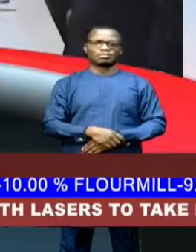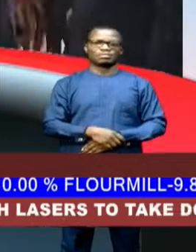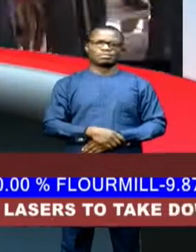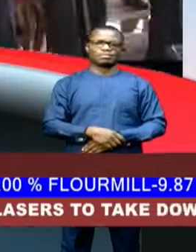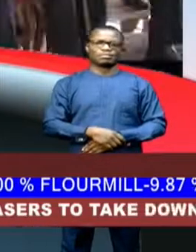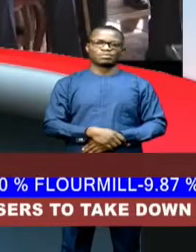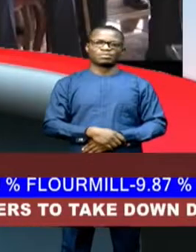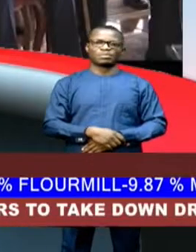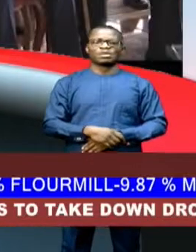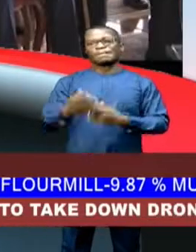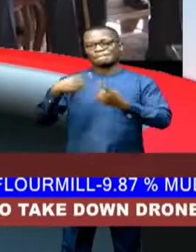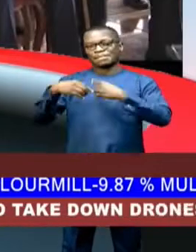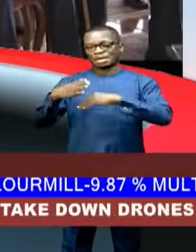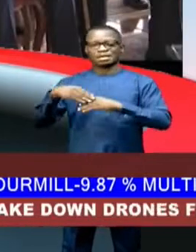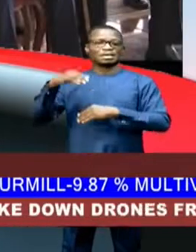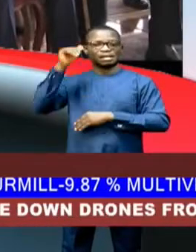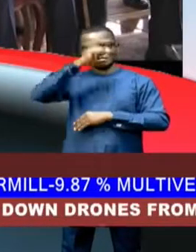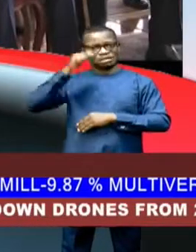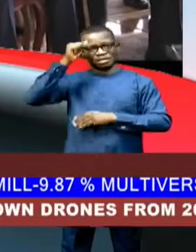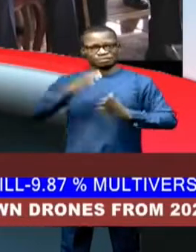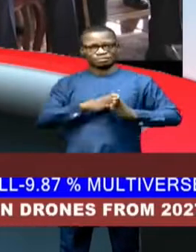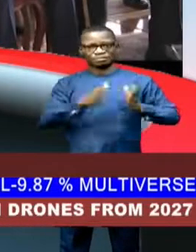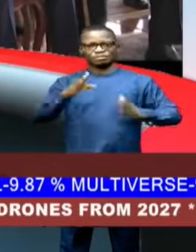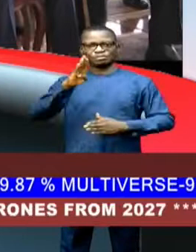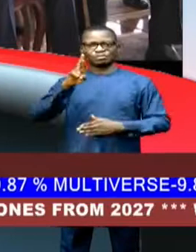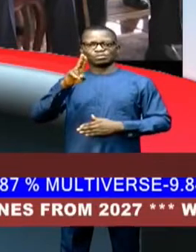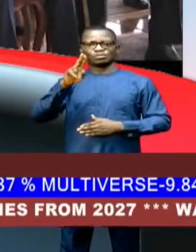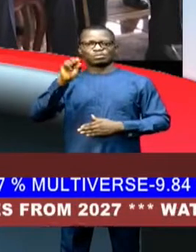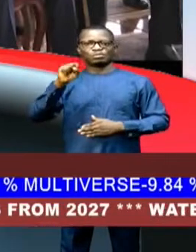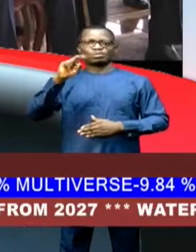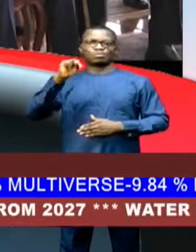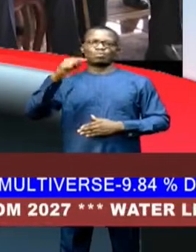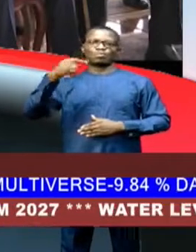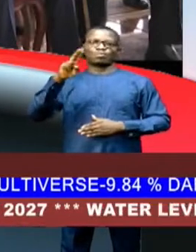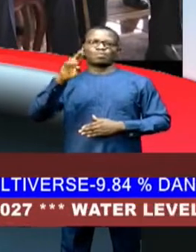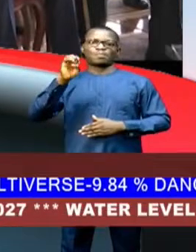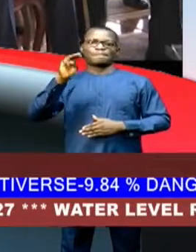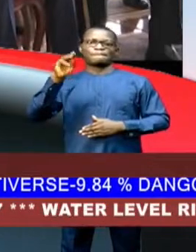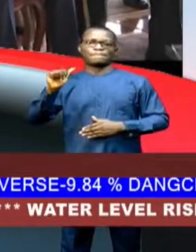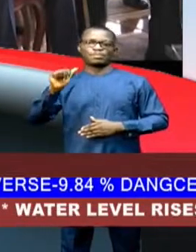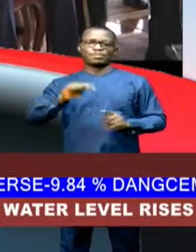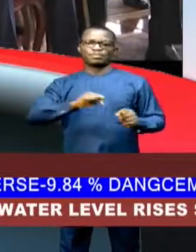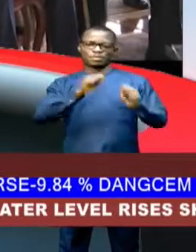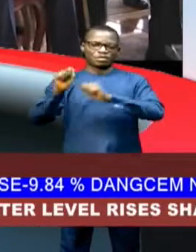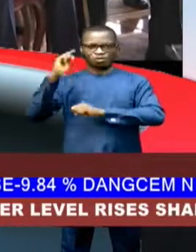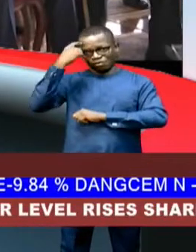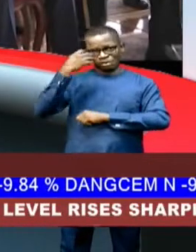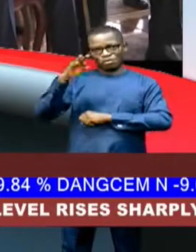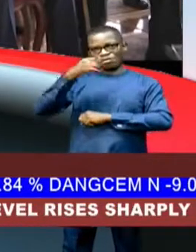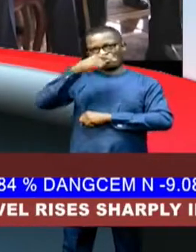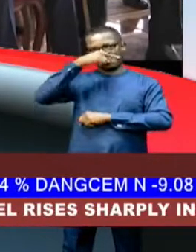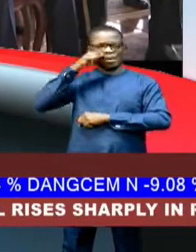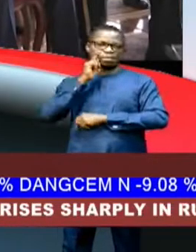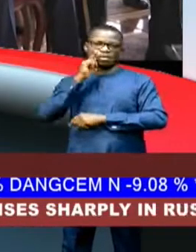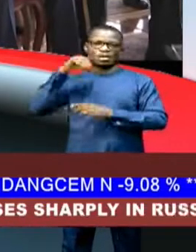Back in Africa, General Brze Oligwe Nguema, transitional president of Gabonis in Abidjan, on a